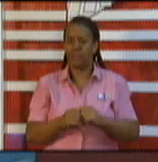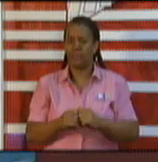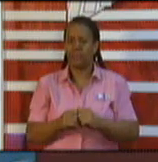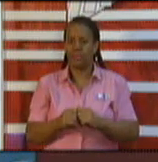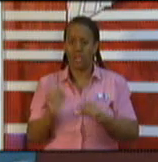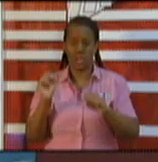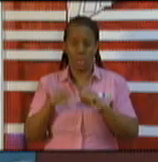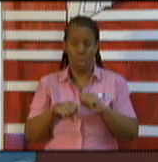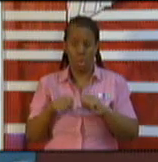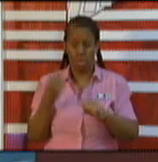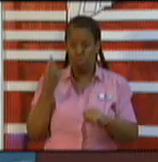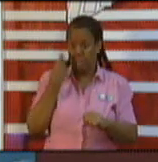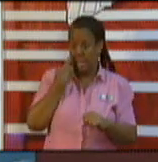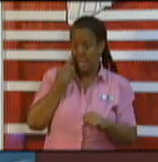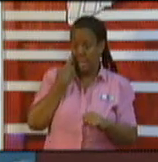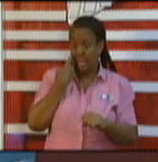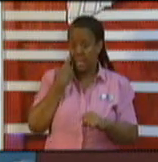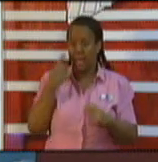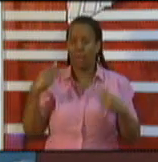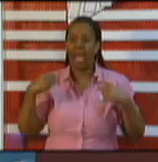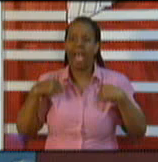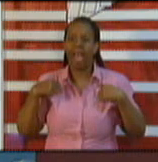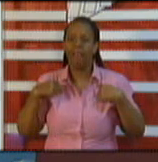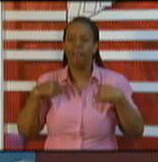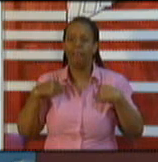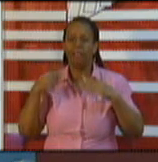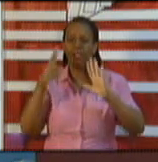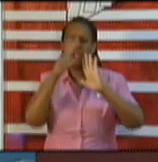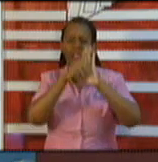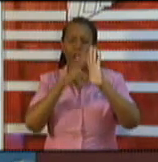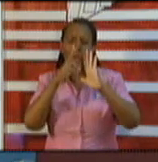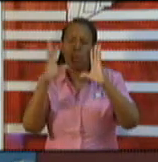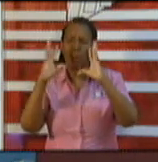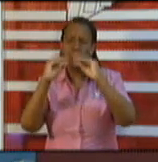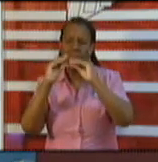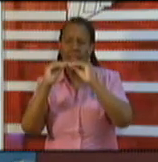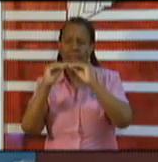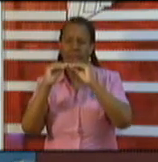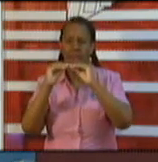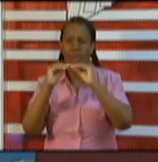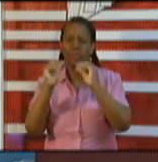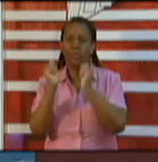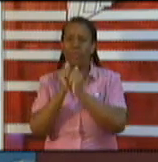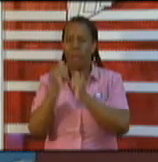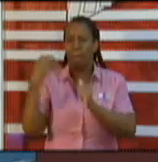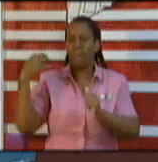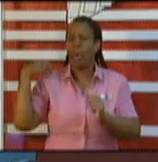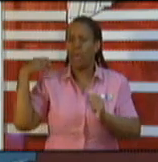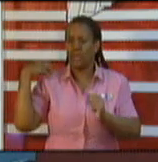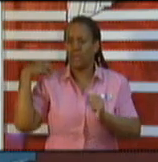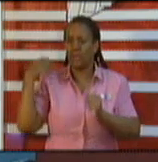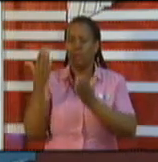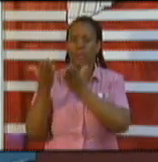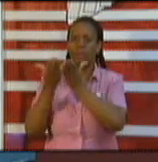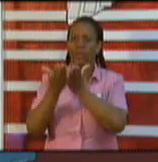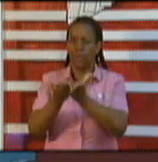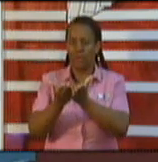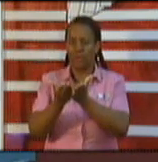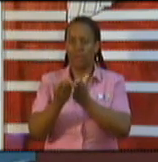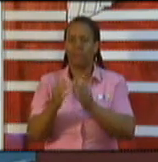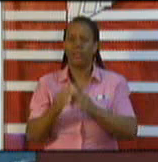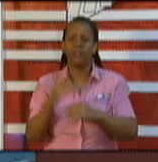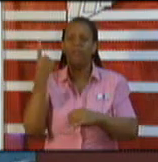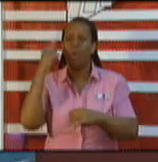participated in a virtual meeting with representatives of the Management of the Enchantment of the Sea cruise ship to discuss the quarantine